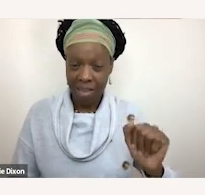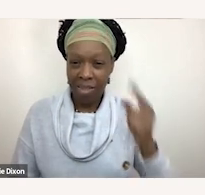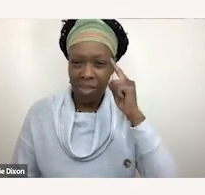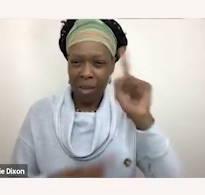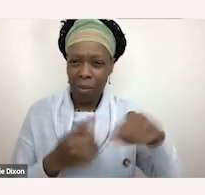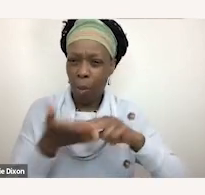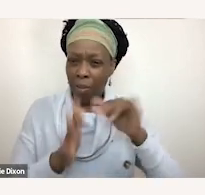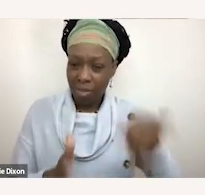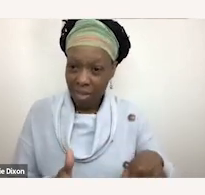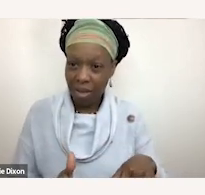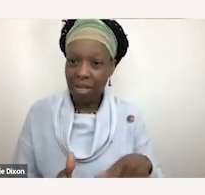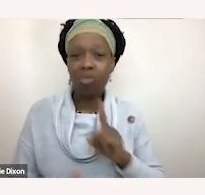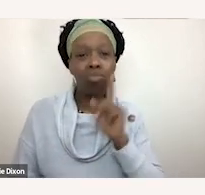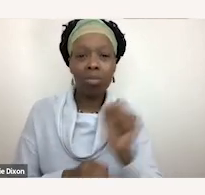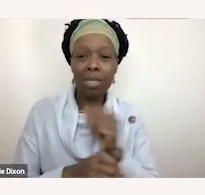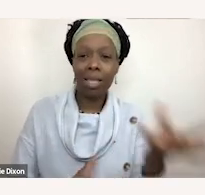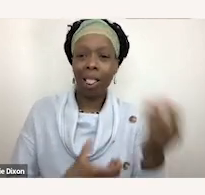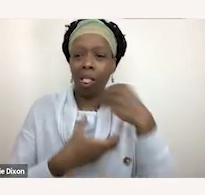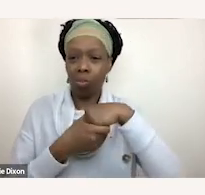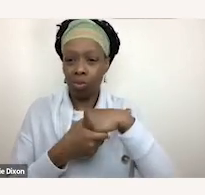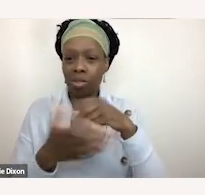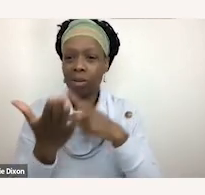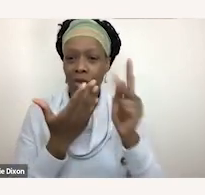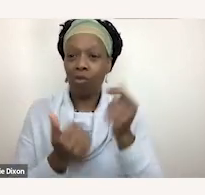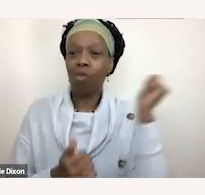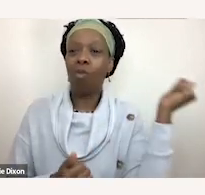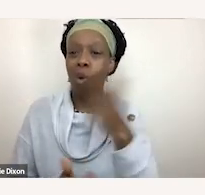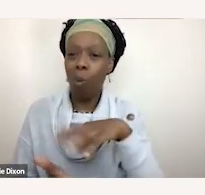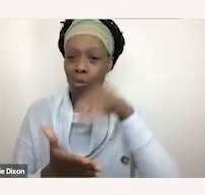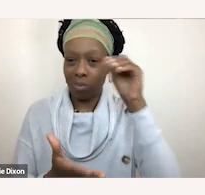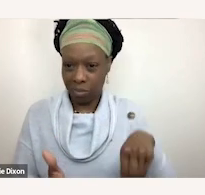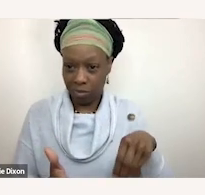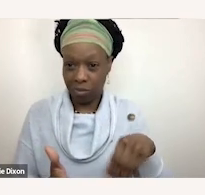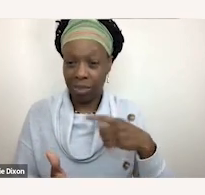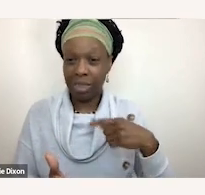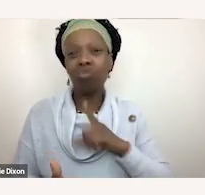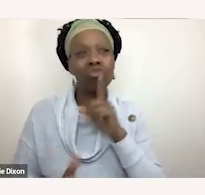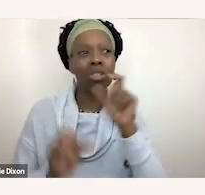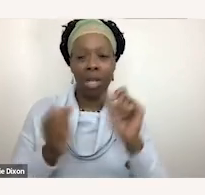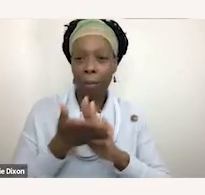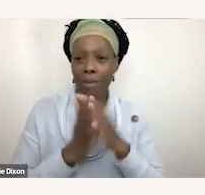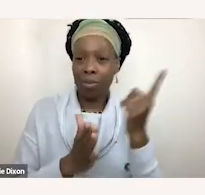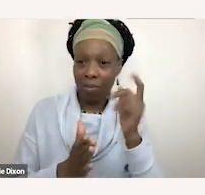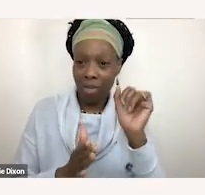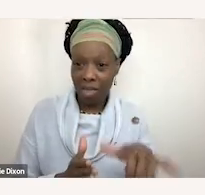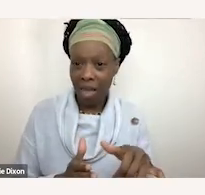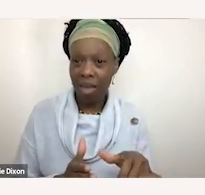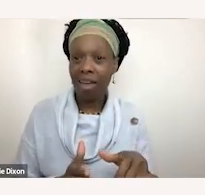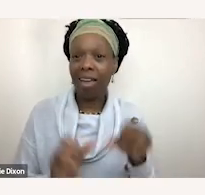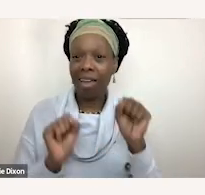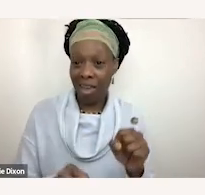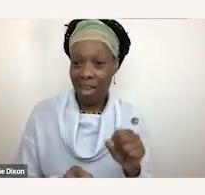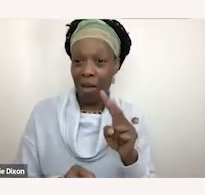is it really is an inclusion program um for all students and really can be something that uh can be